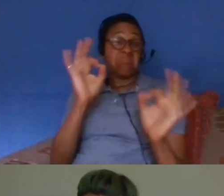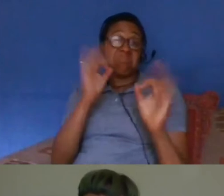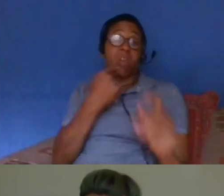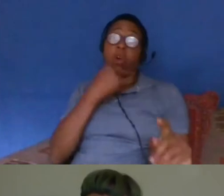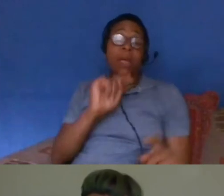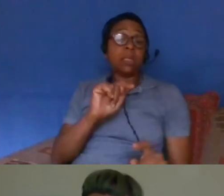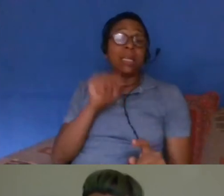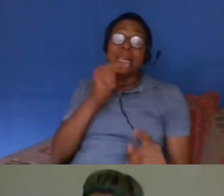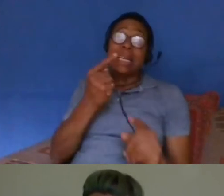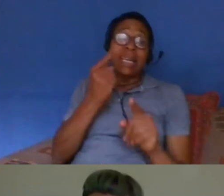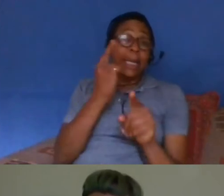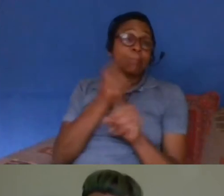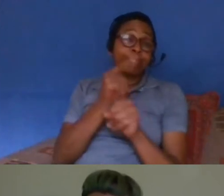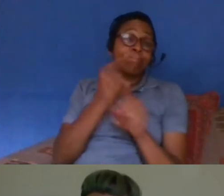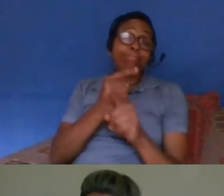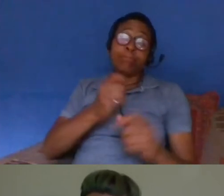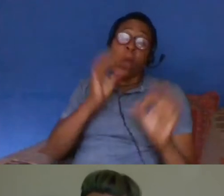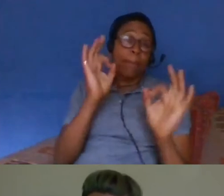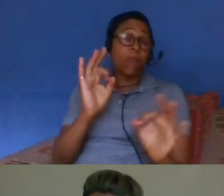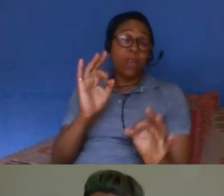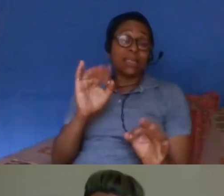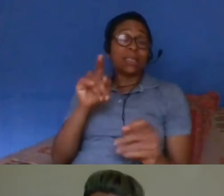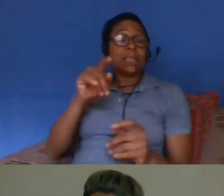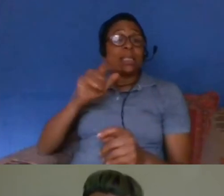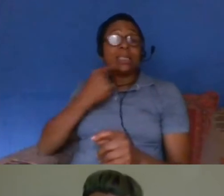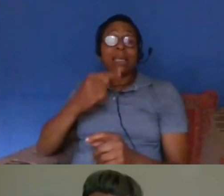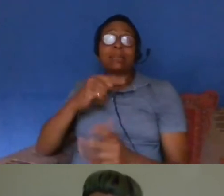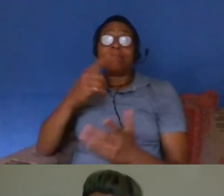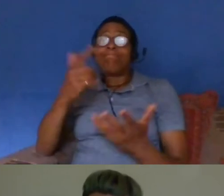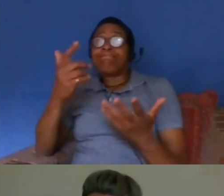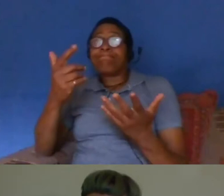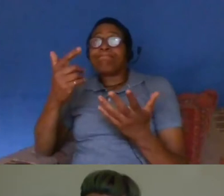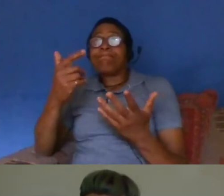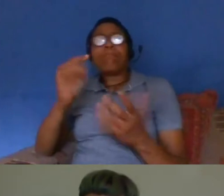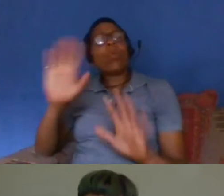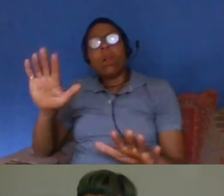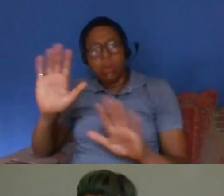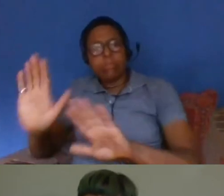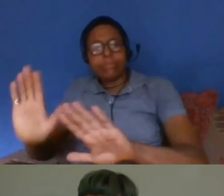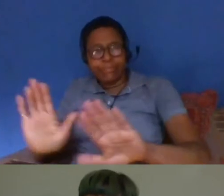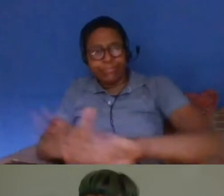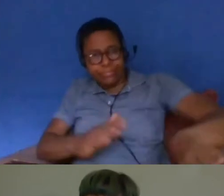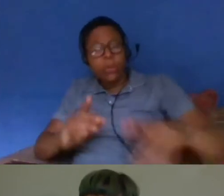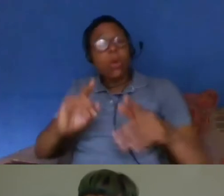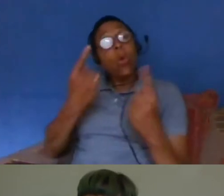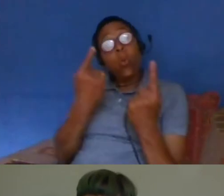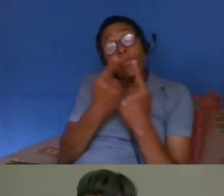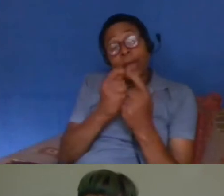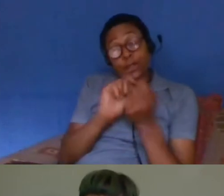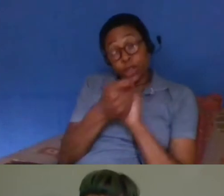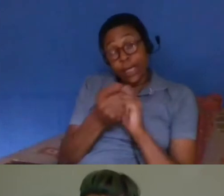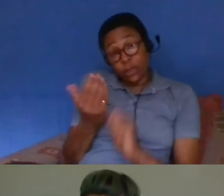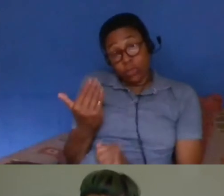private i suppose that there's one one of the things that's changed over the last few years is that there is more